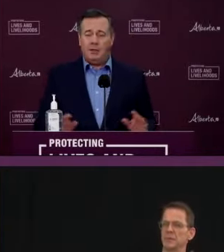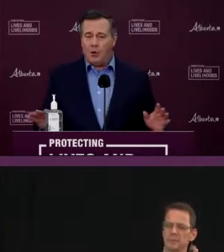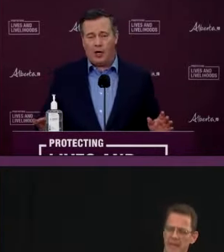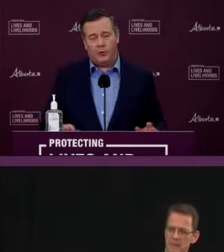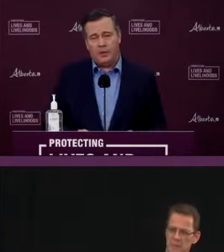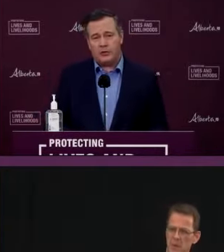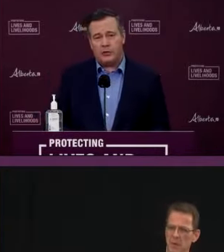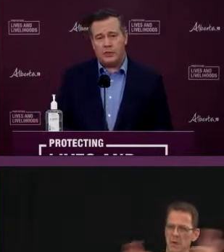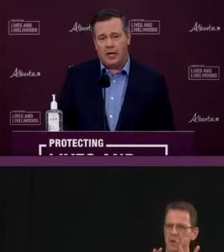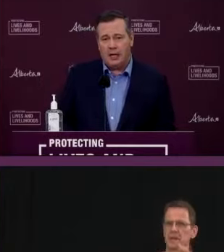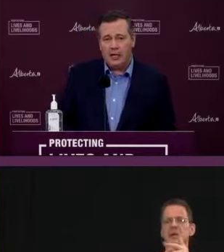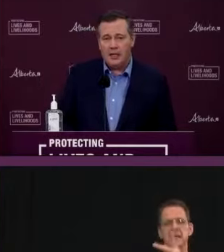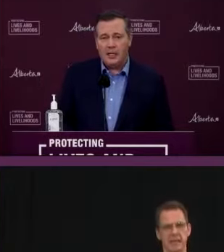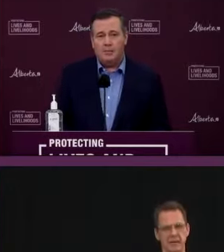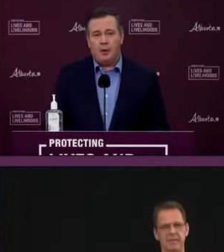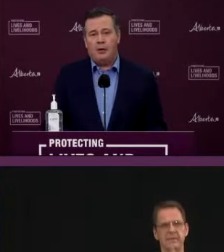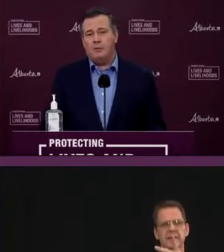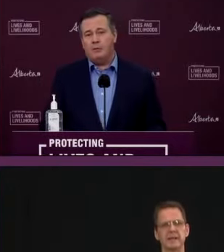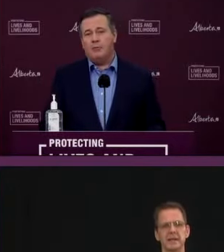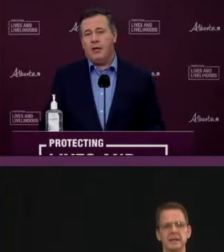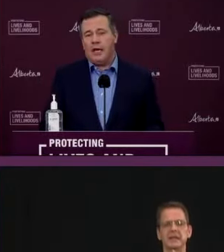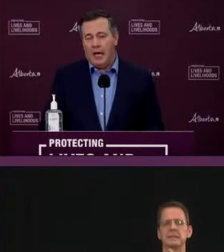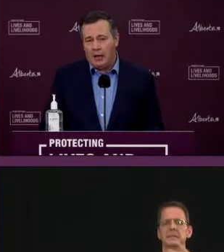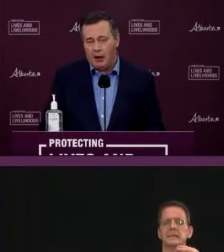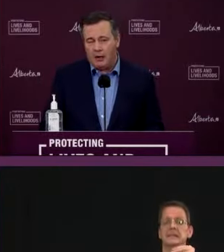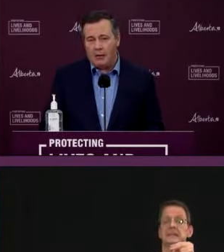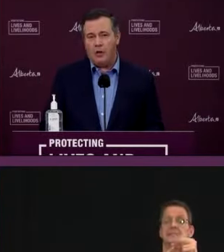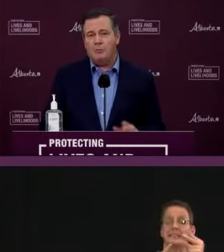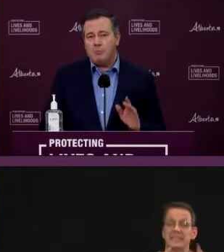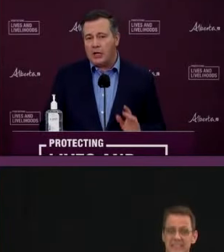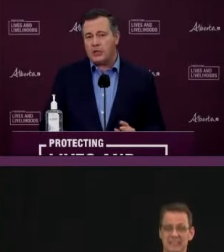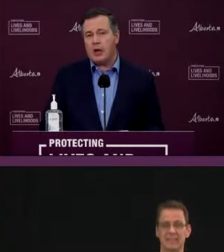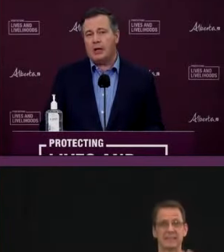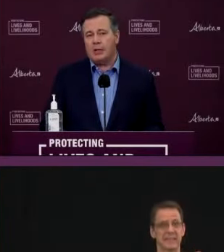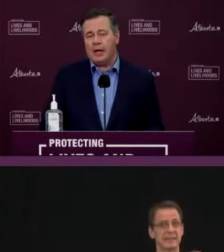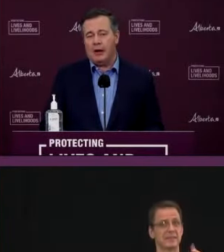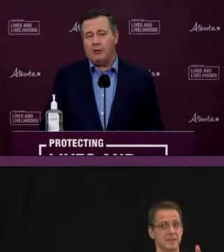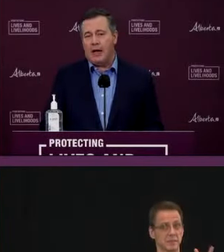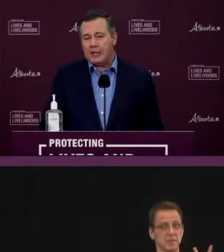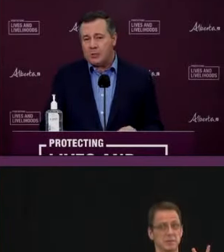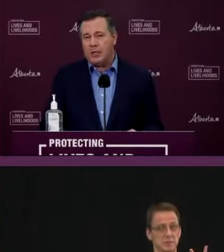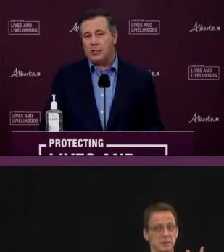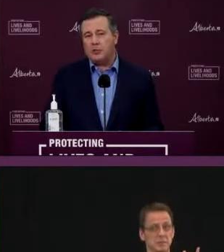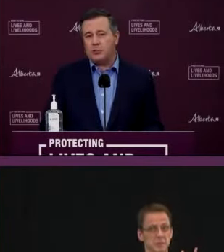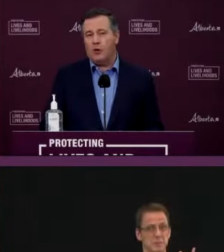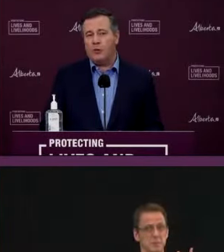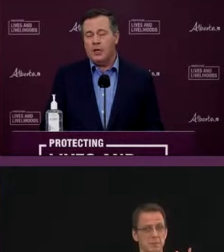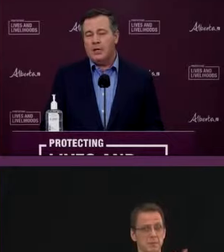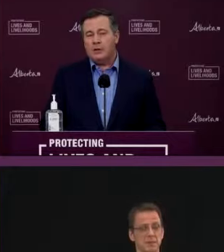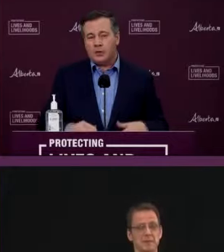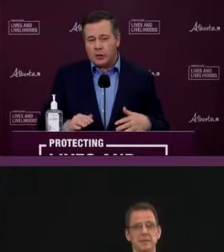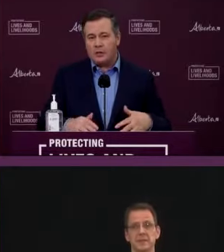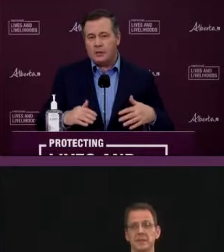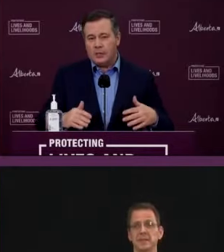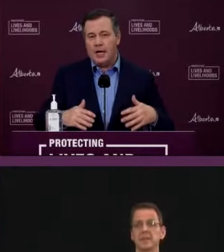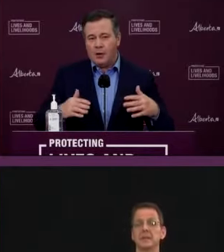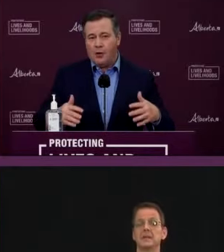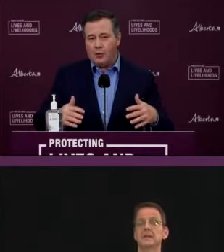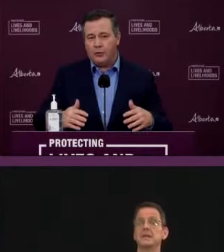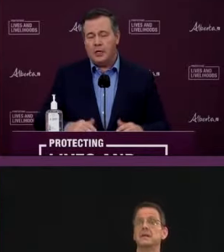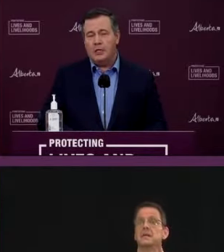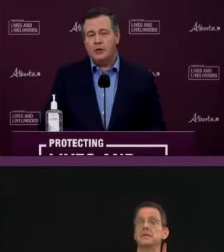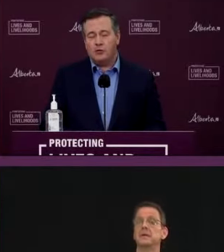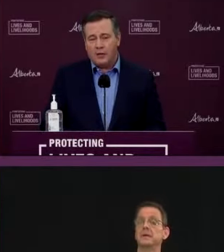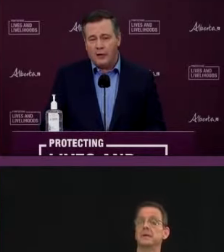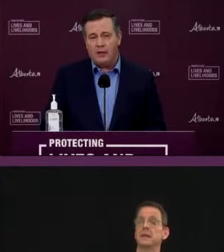many more health measures today but we cannot and we must not allow exponential growth to start to take